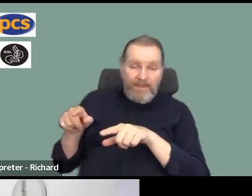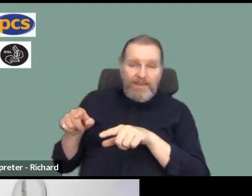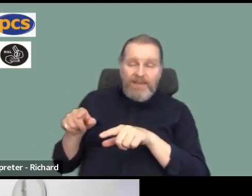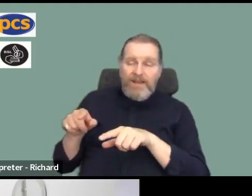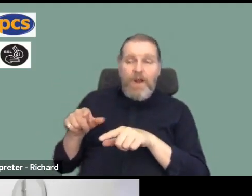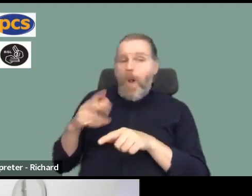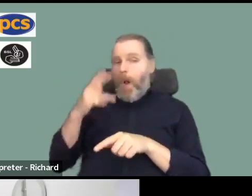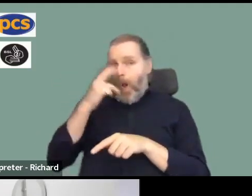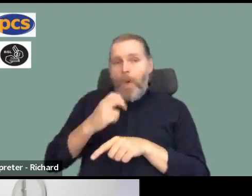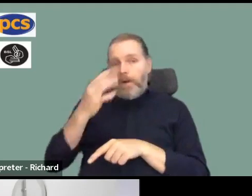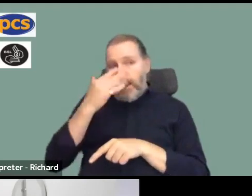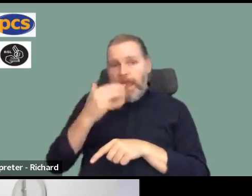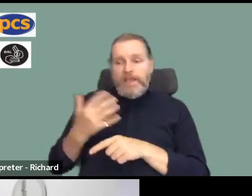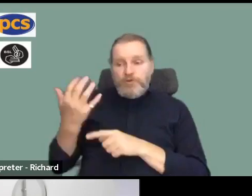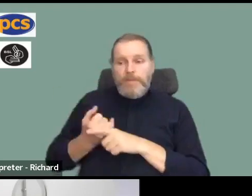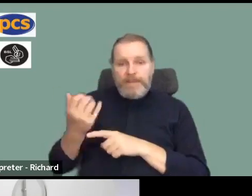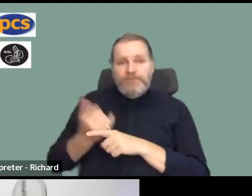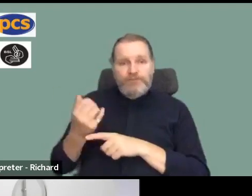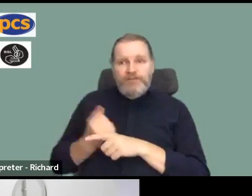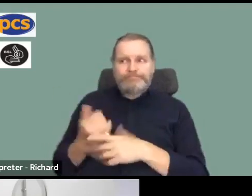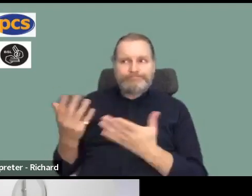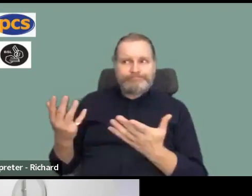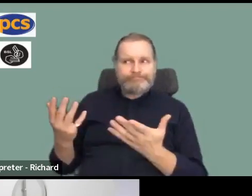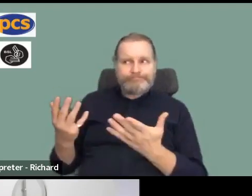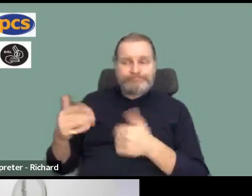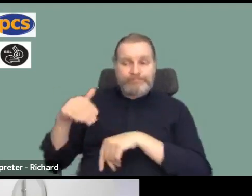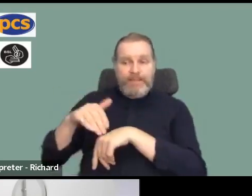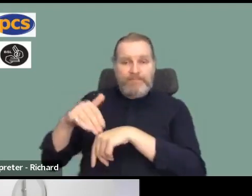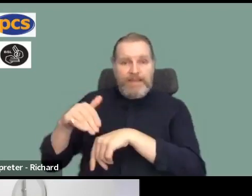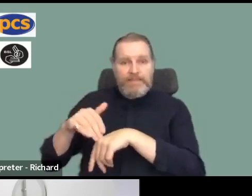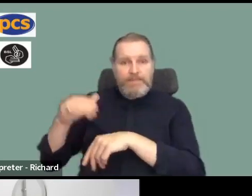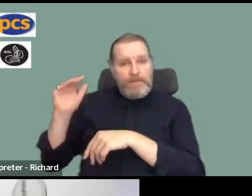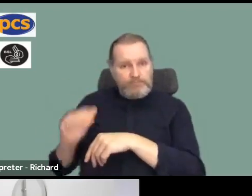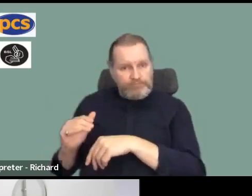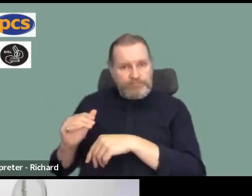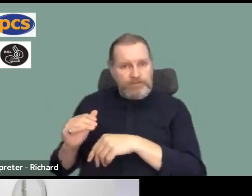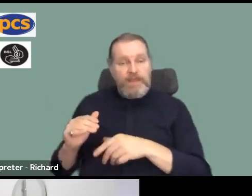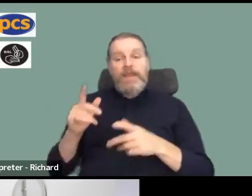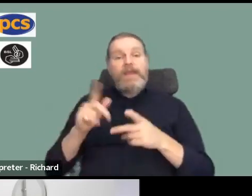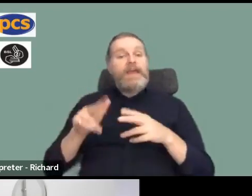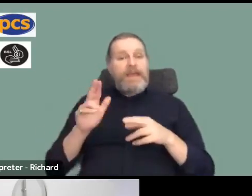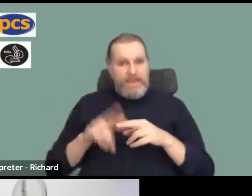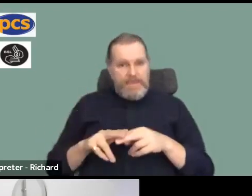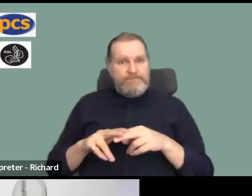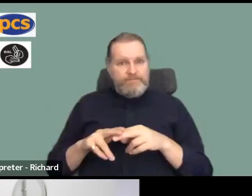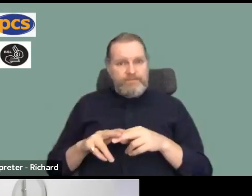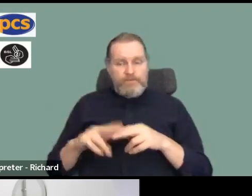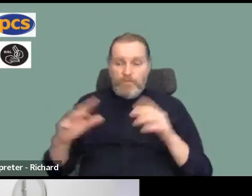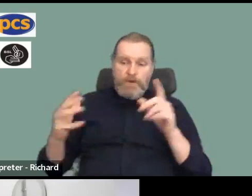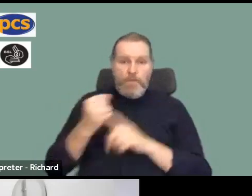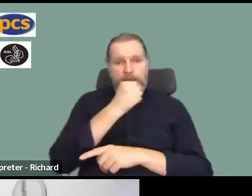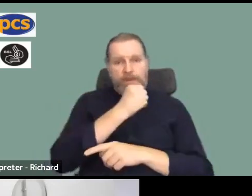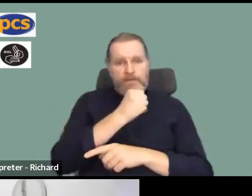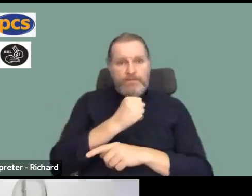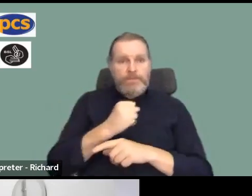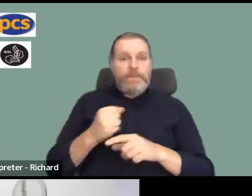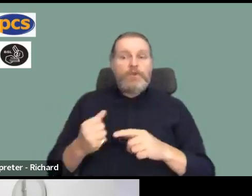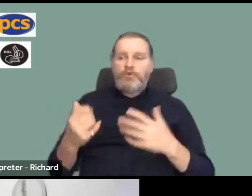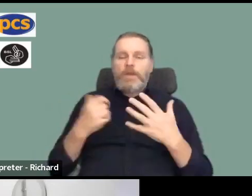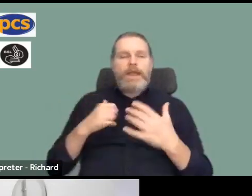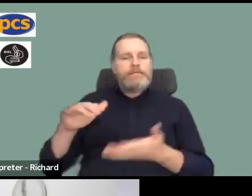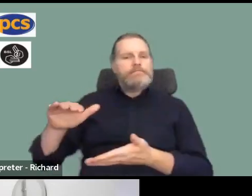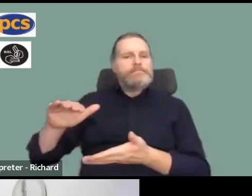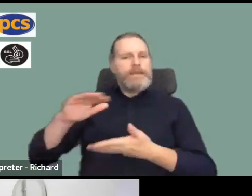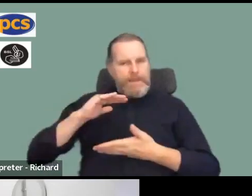in pensions. If we win on that, the average PCS member will have £500 a year backdated to April 2019,